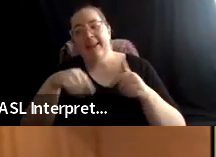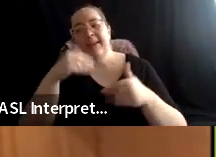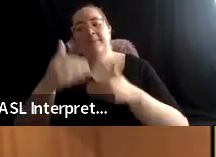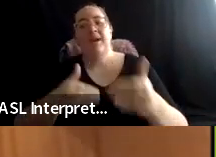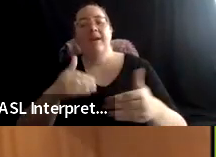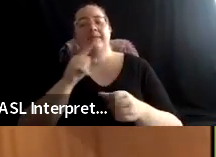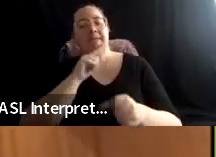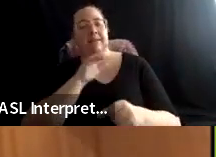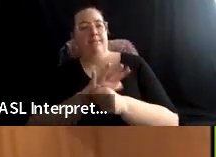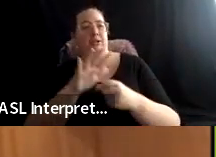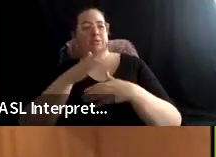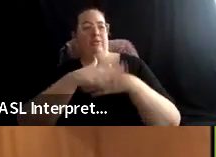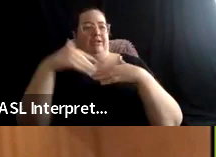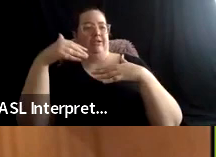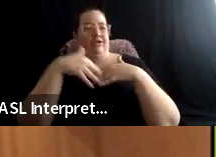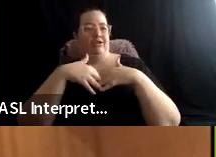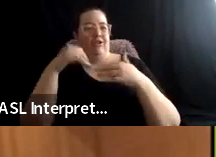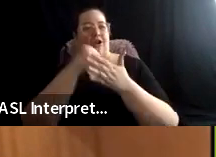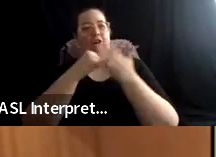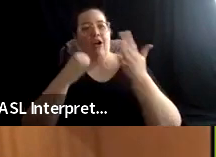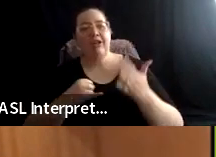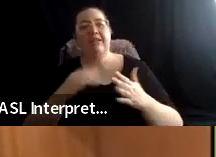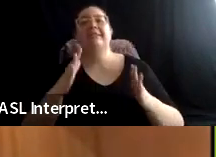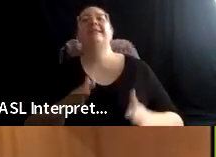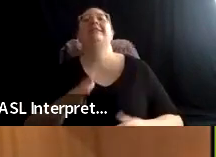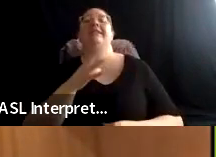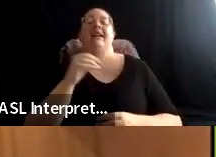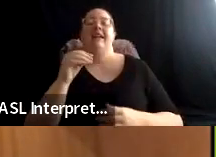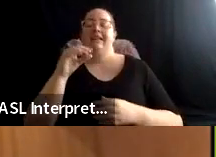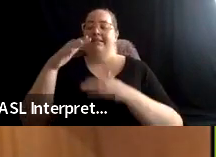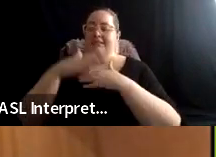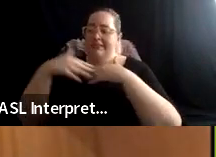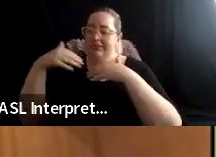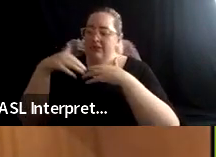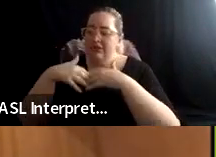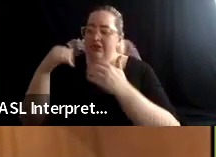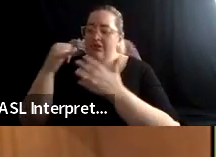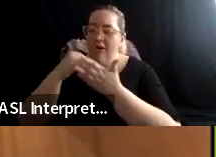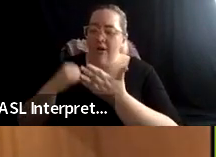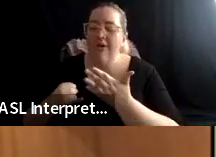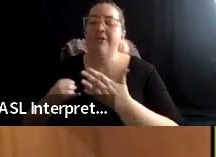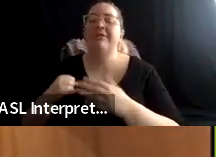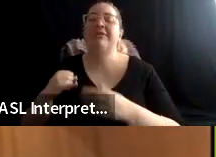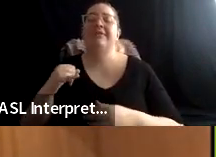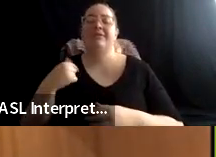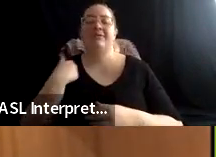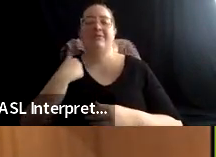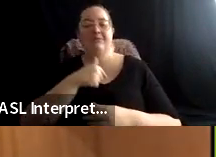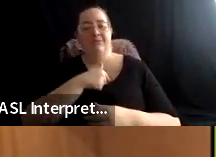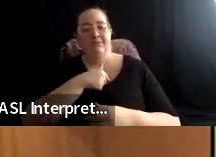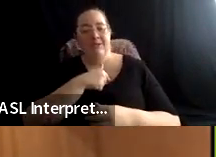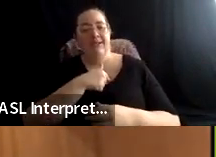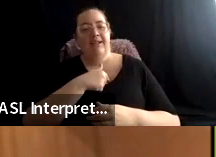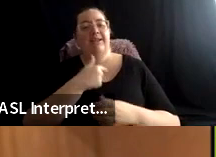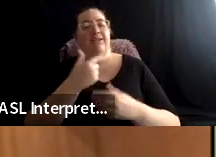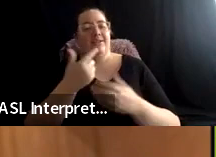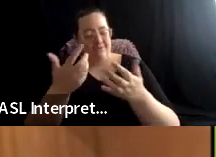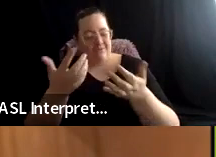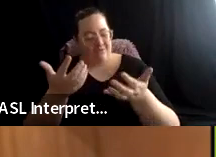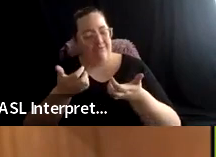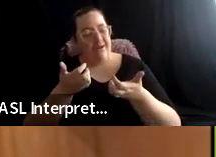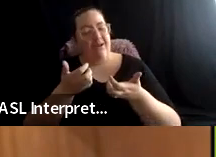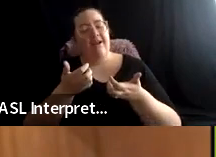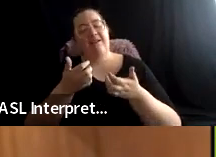artists and to indigenous art. We had two artistic advisors, for instance, who are extraordinary indigenous artists,